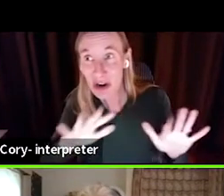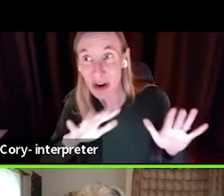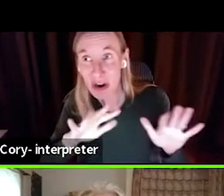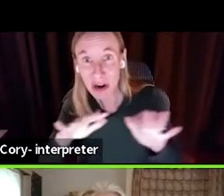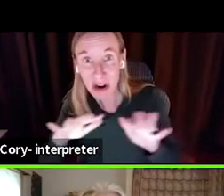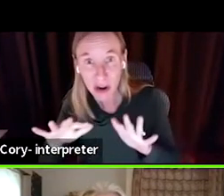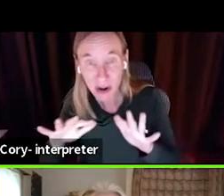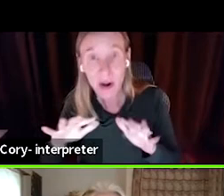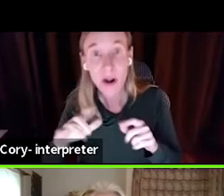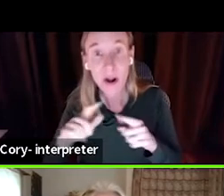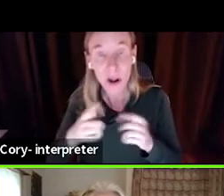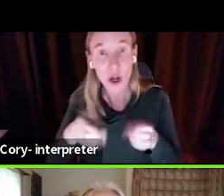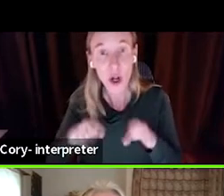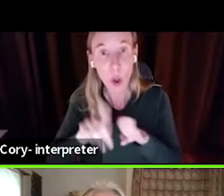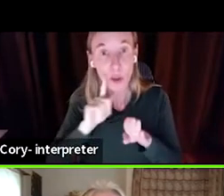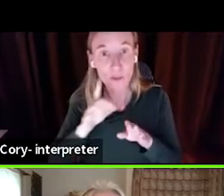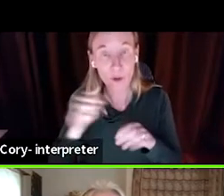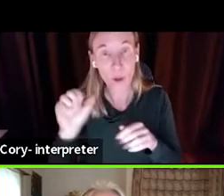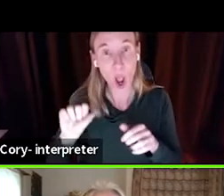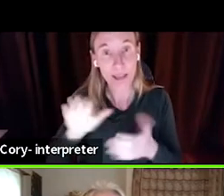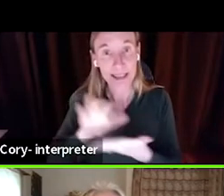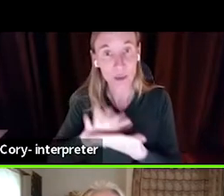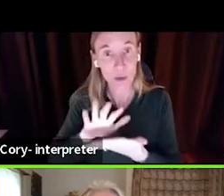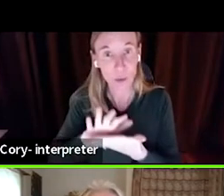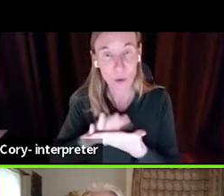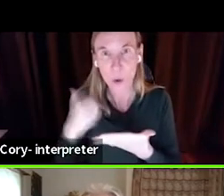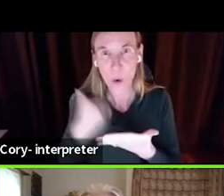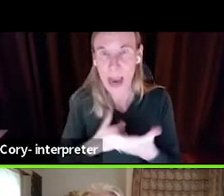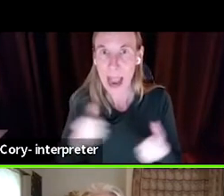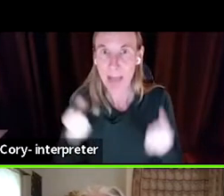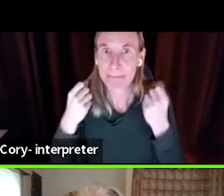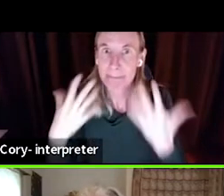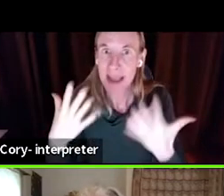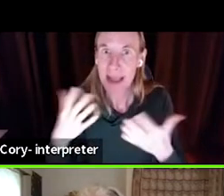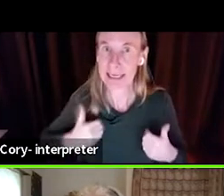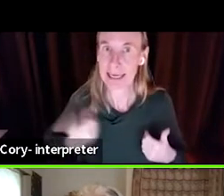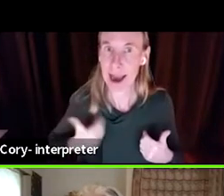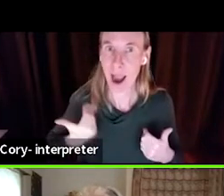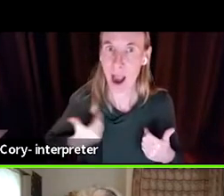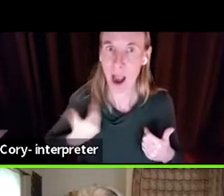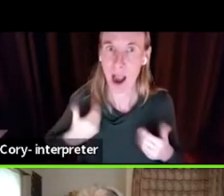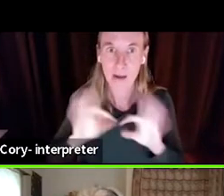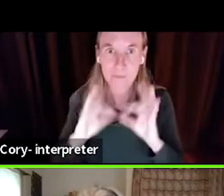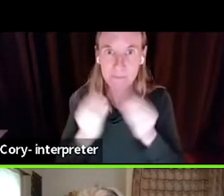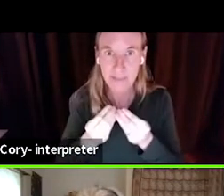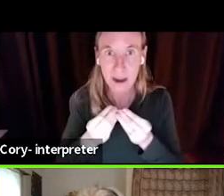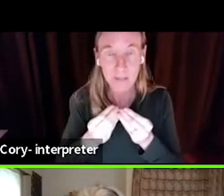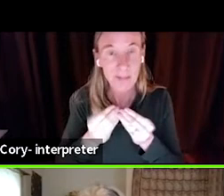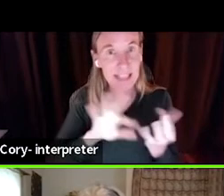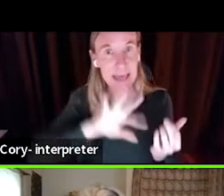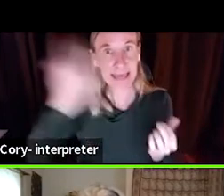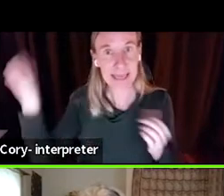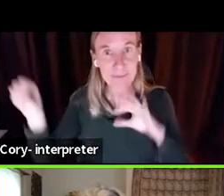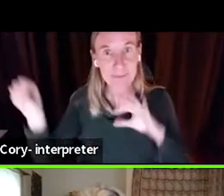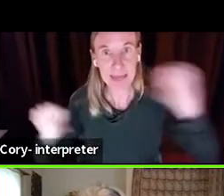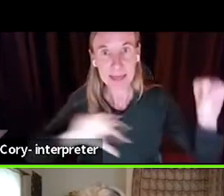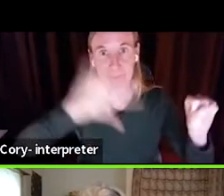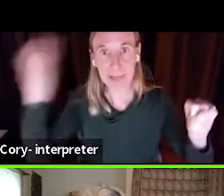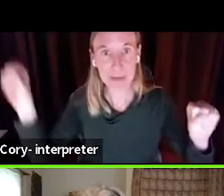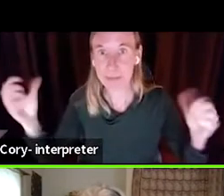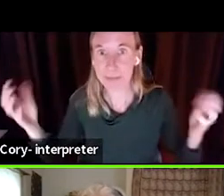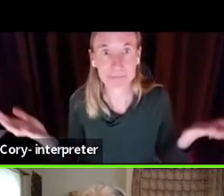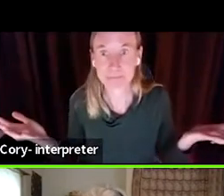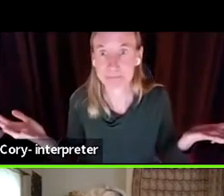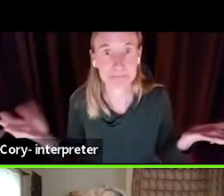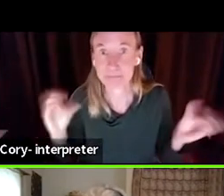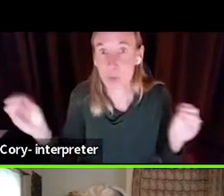Austin School, that we had a number of young families moving out of state because they simply didn't